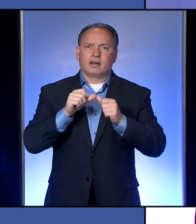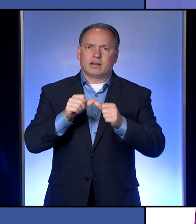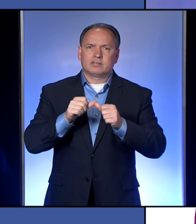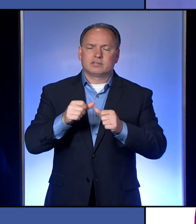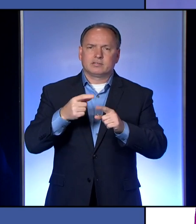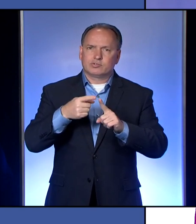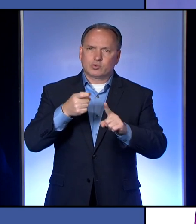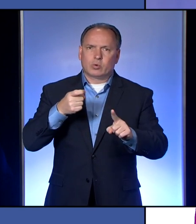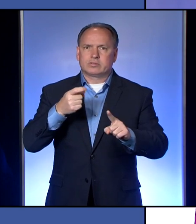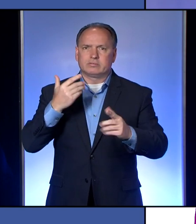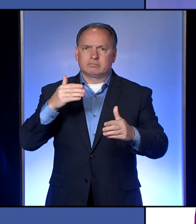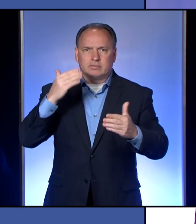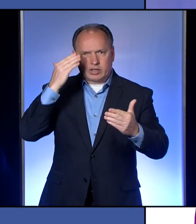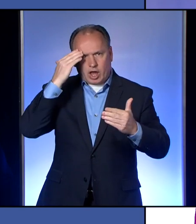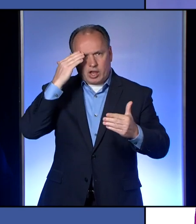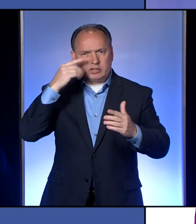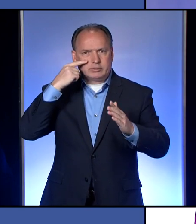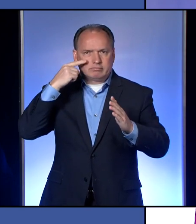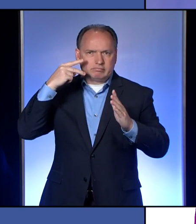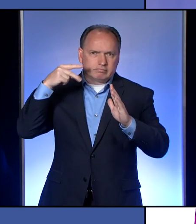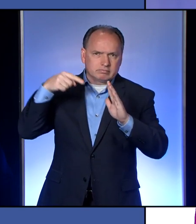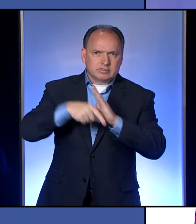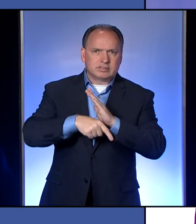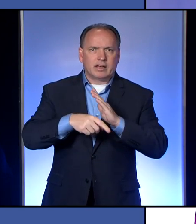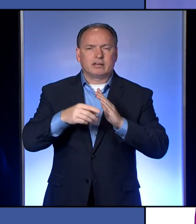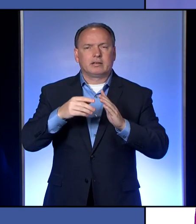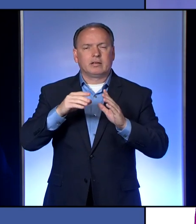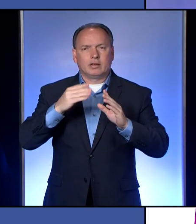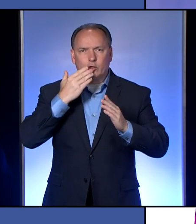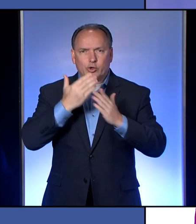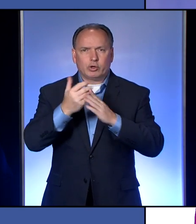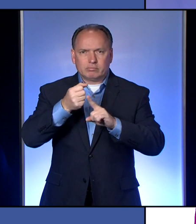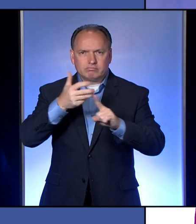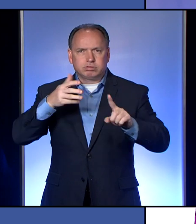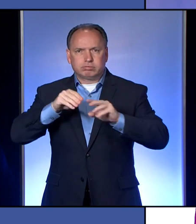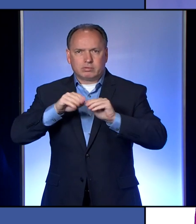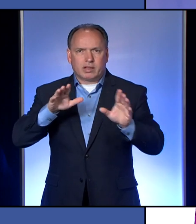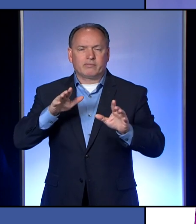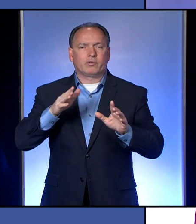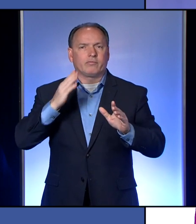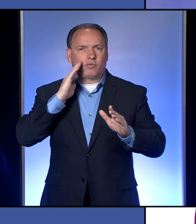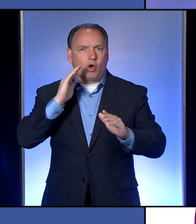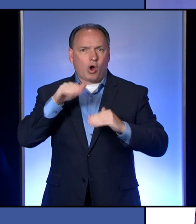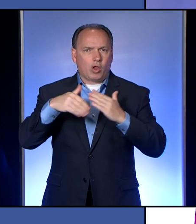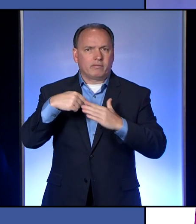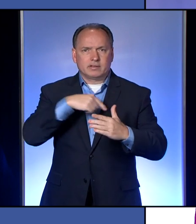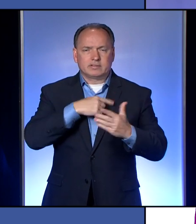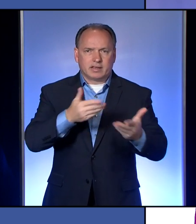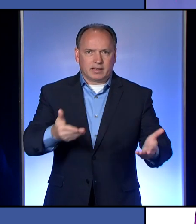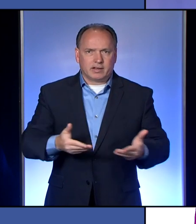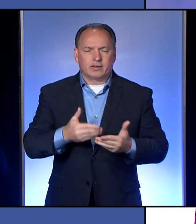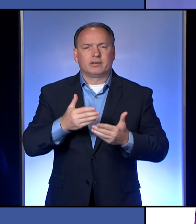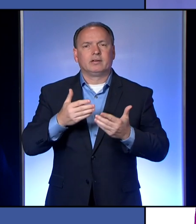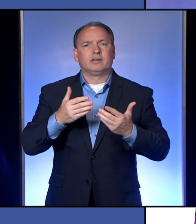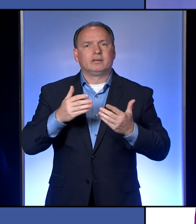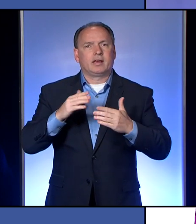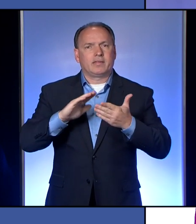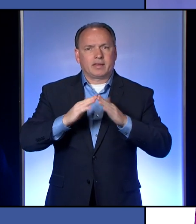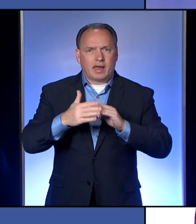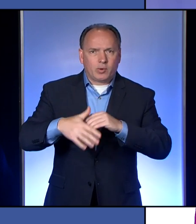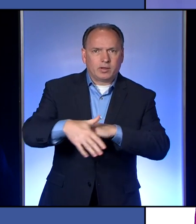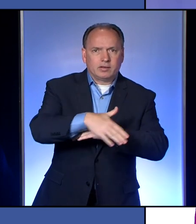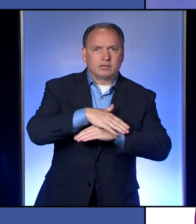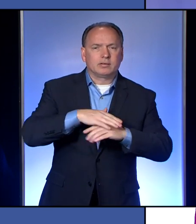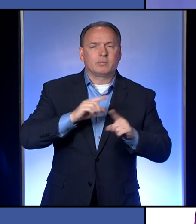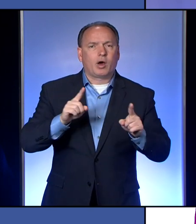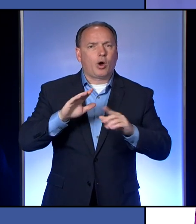of knowledge and insight and clarification for all of us in Erie County and particularly at the Erie County Department of Health. You've been just